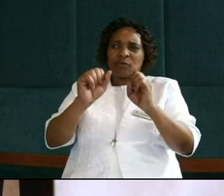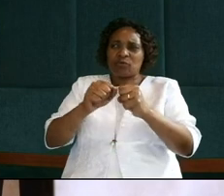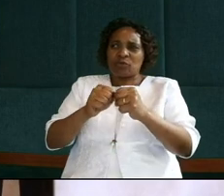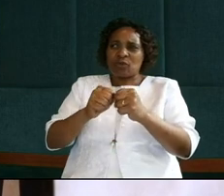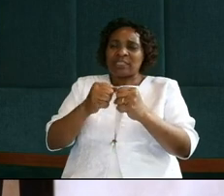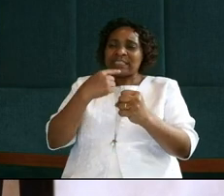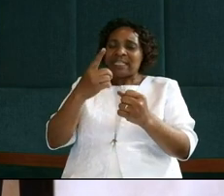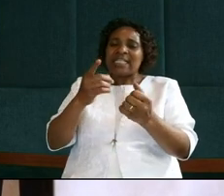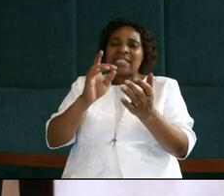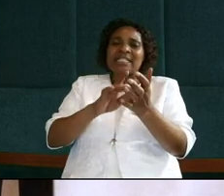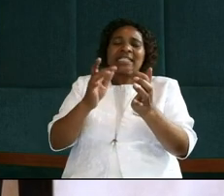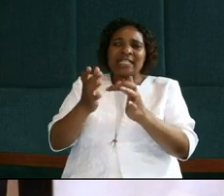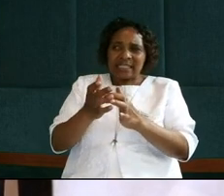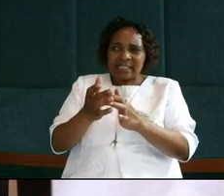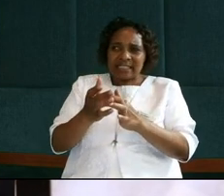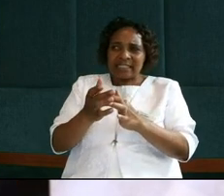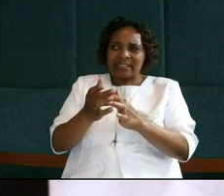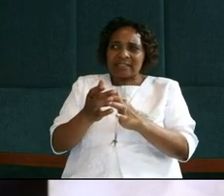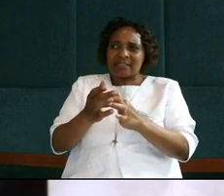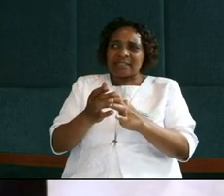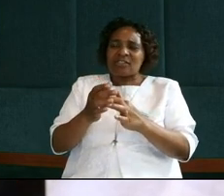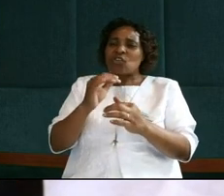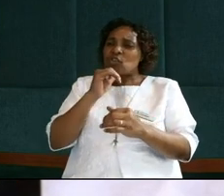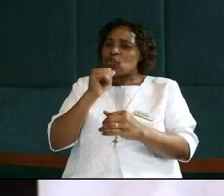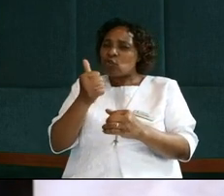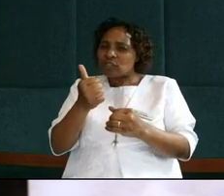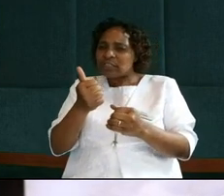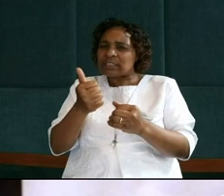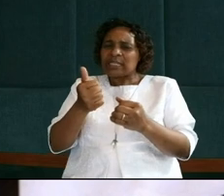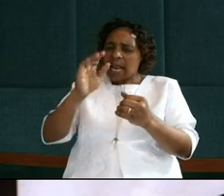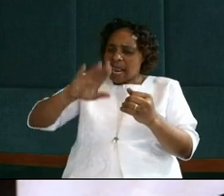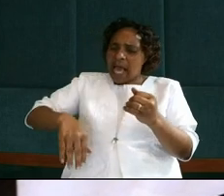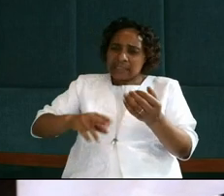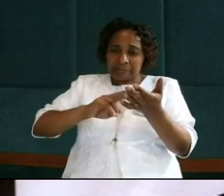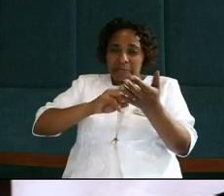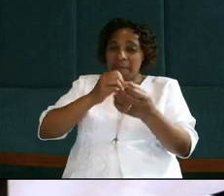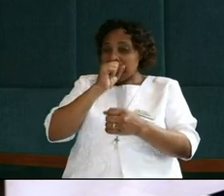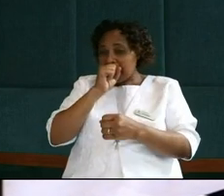Jesus is in not only this Passover in his lifetime,